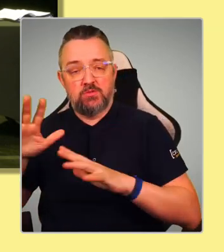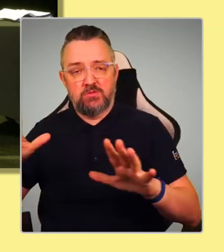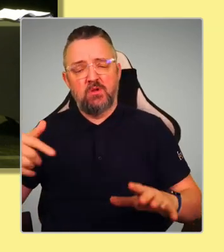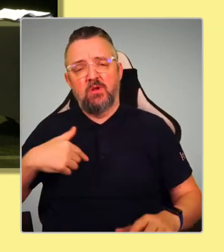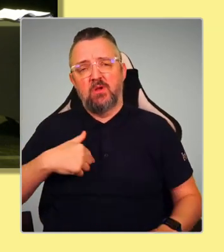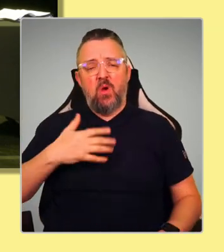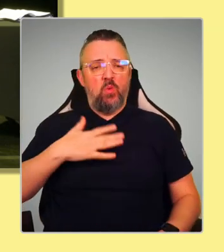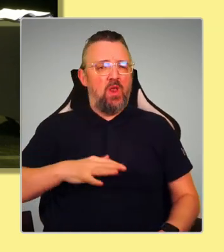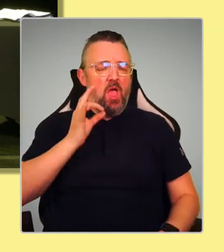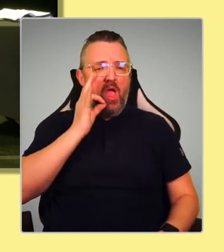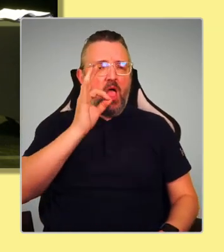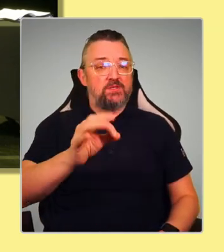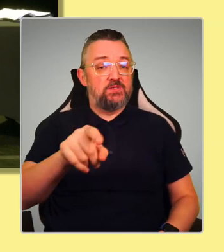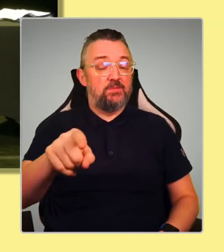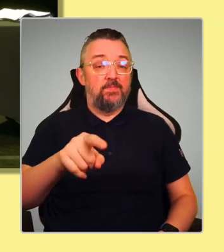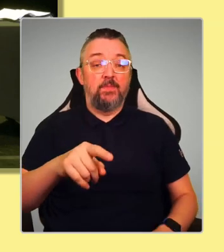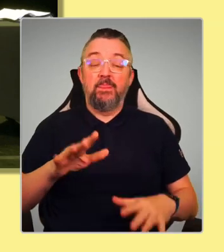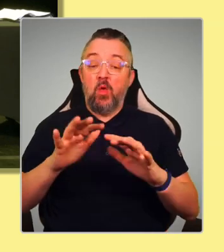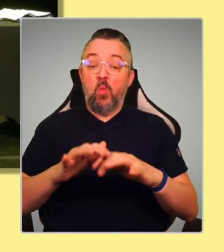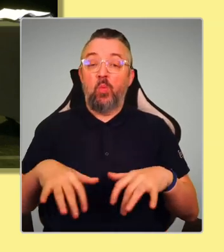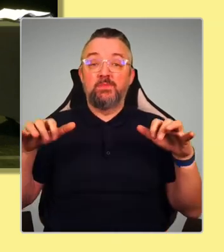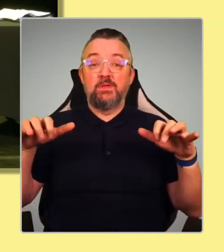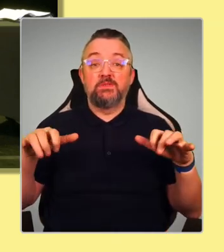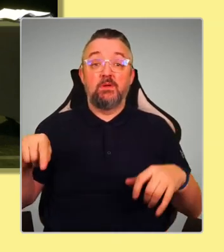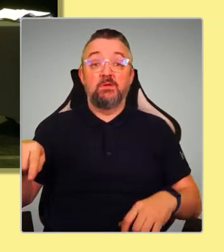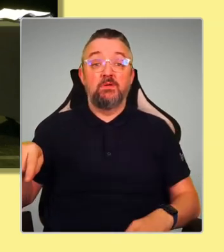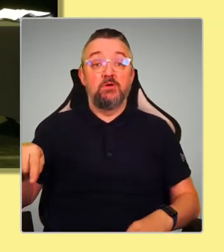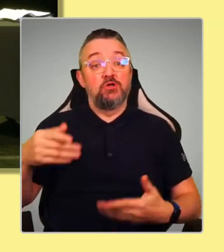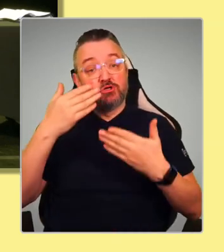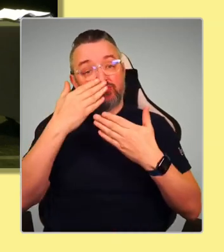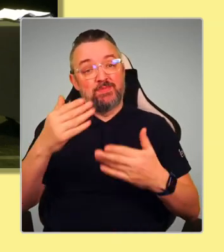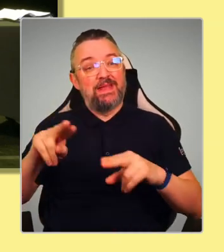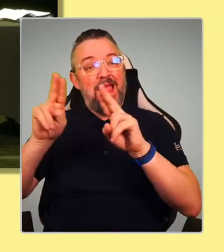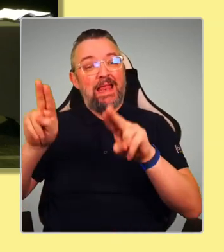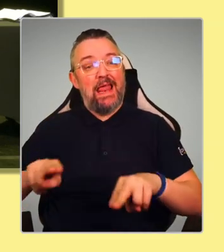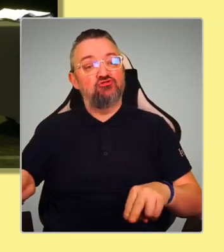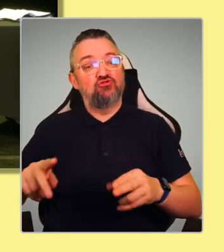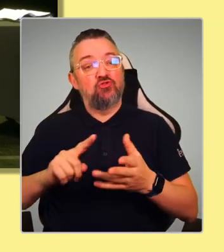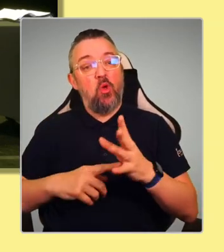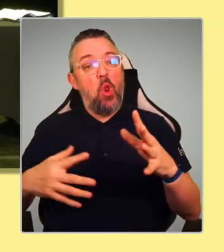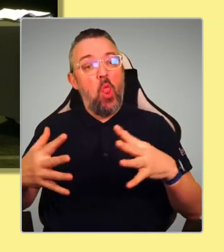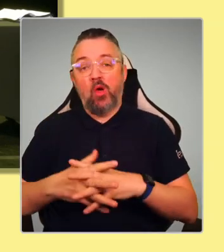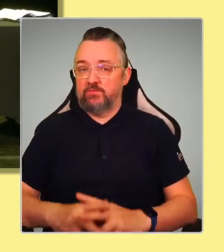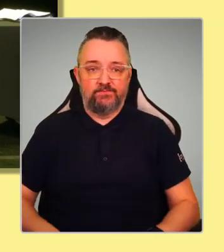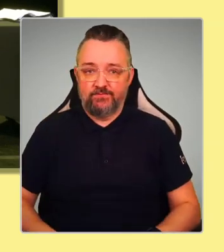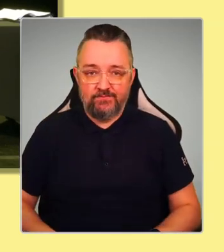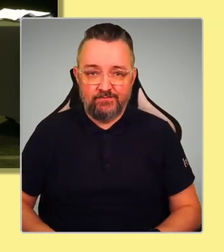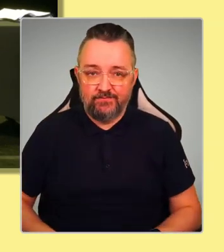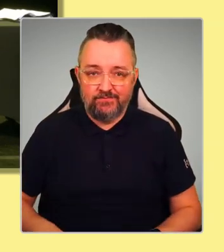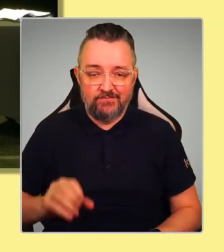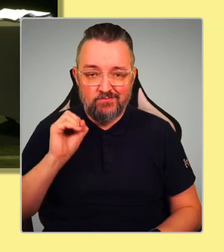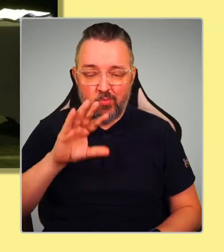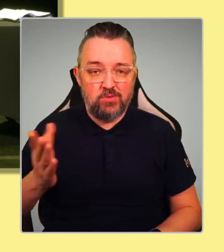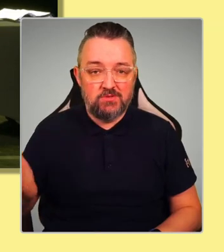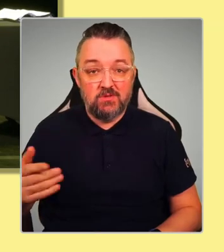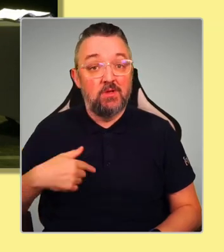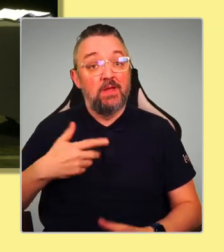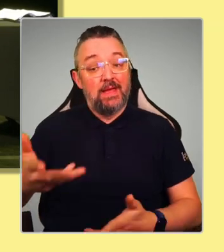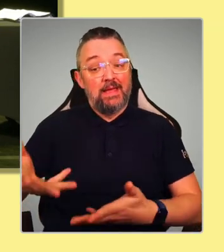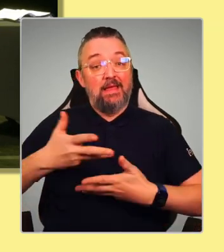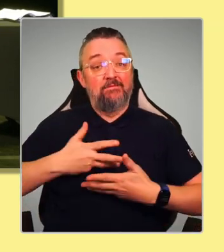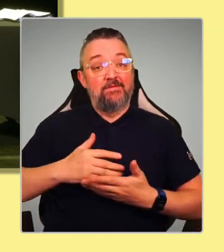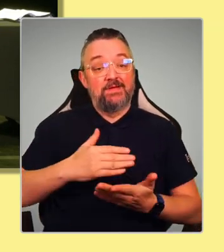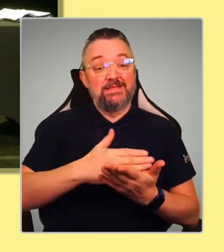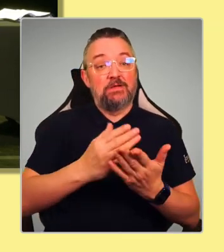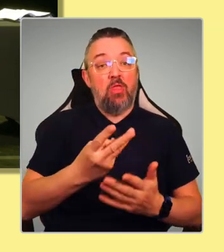We know that Westminster does not respect international law. We know they haven't given us a Section 30, even